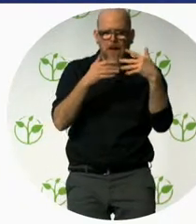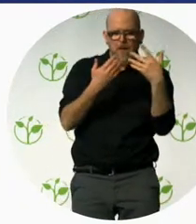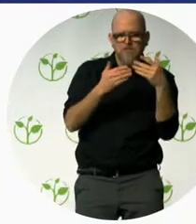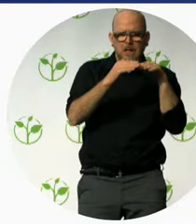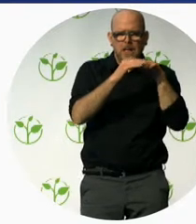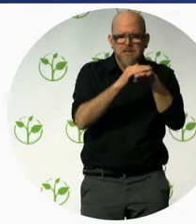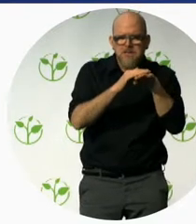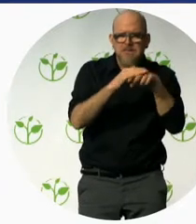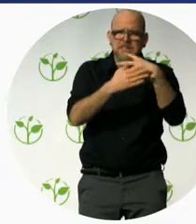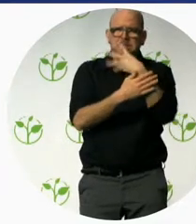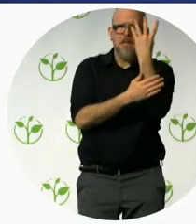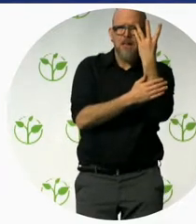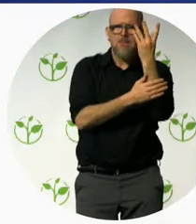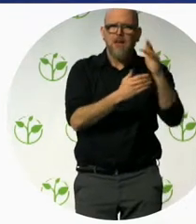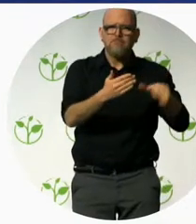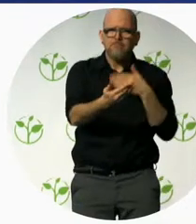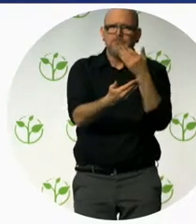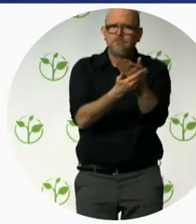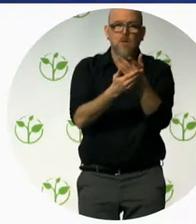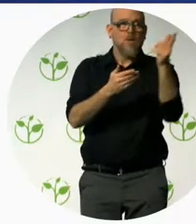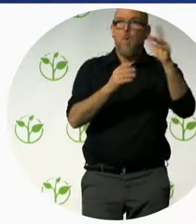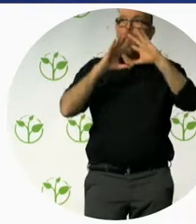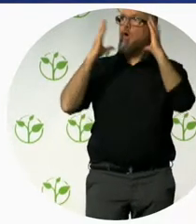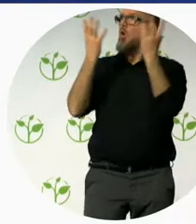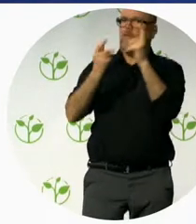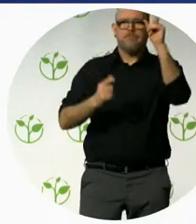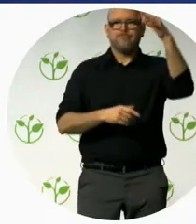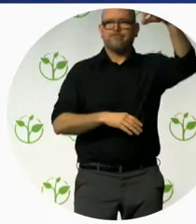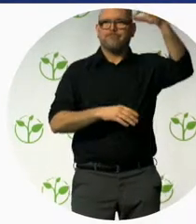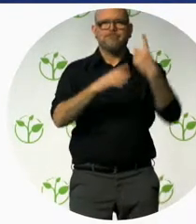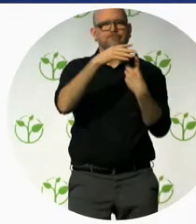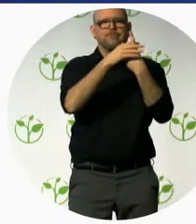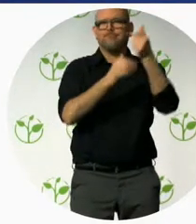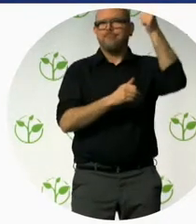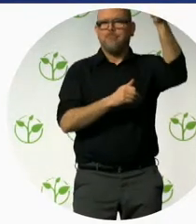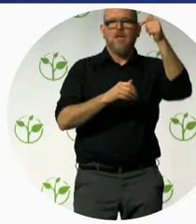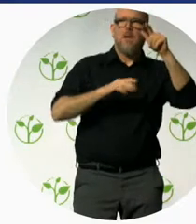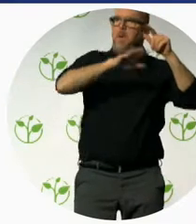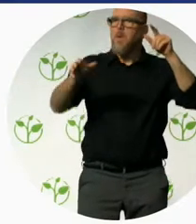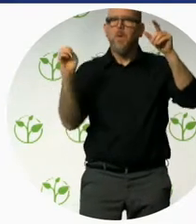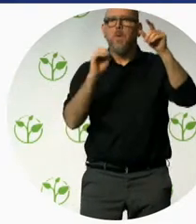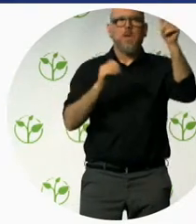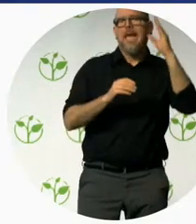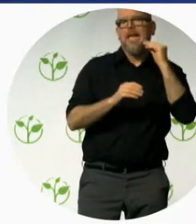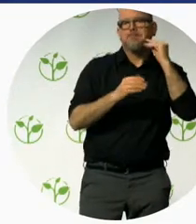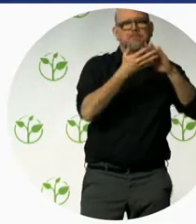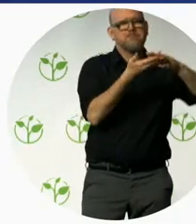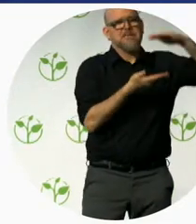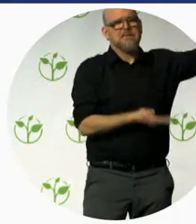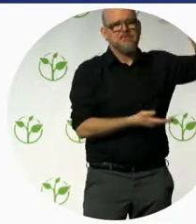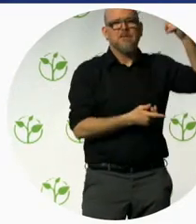-leading position in regard to the hotel sector, offering great hotel experiences for everyone.